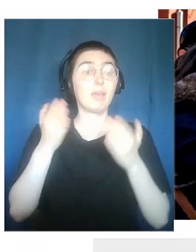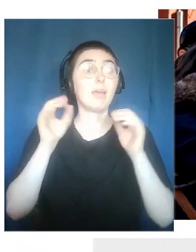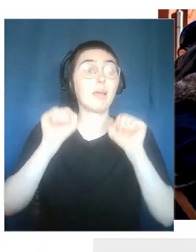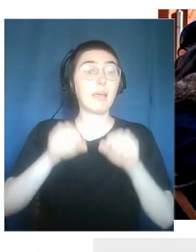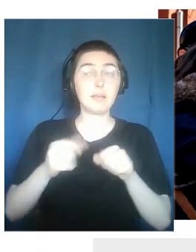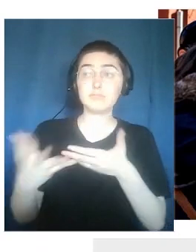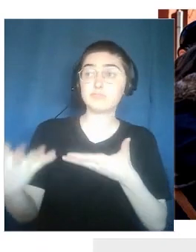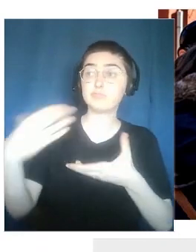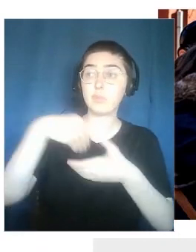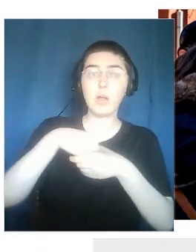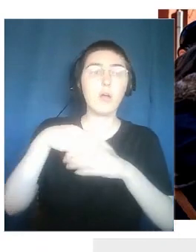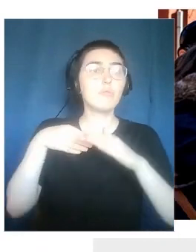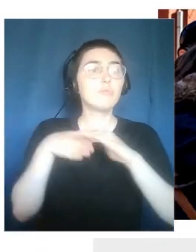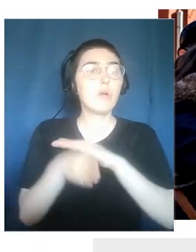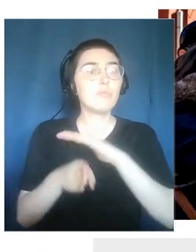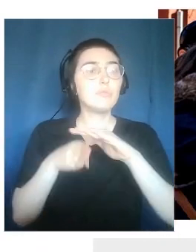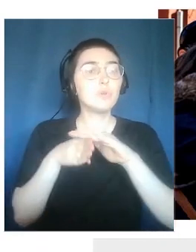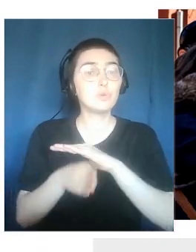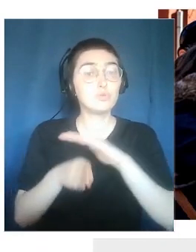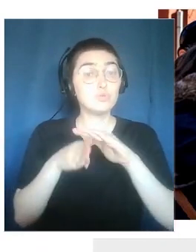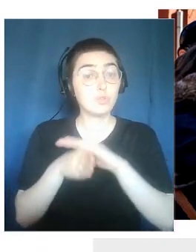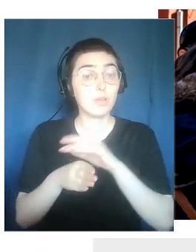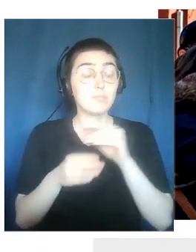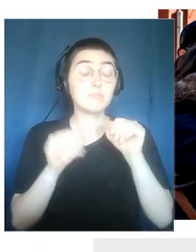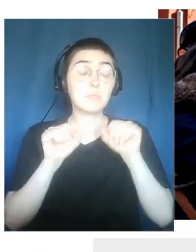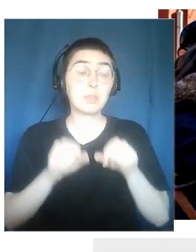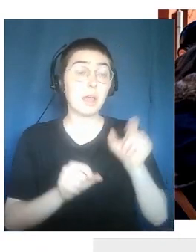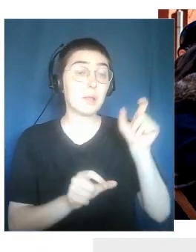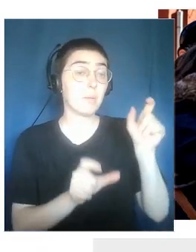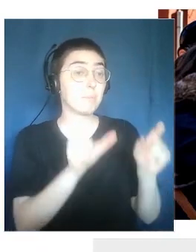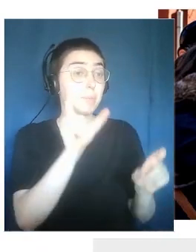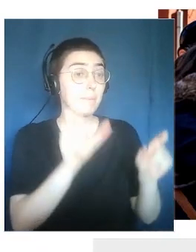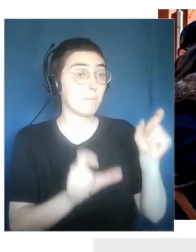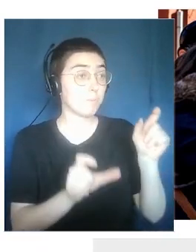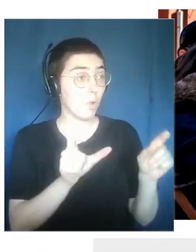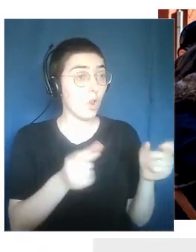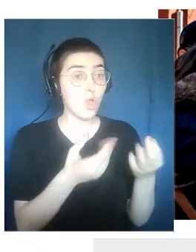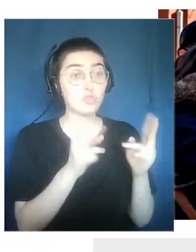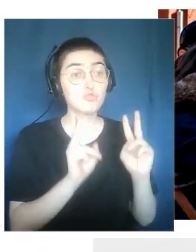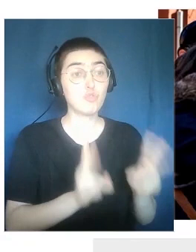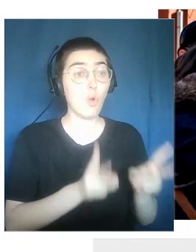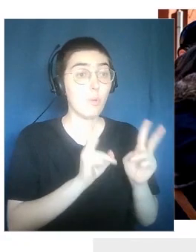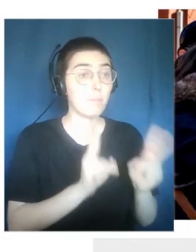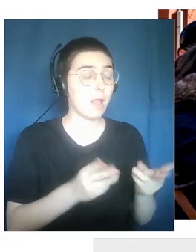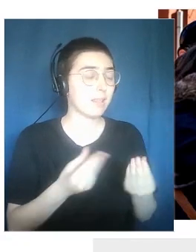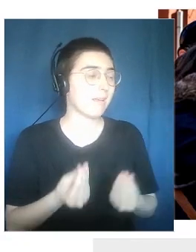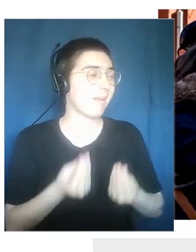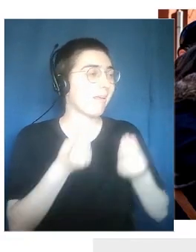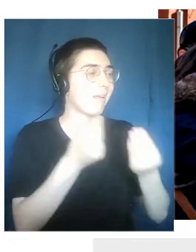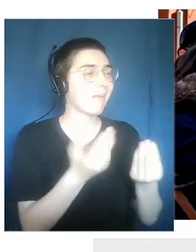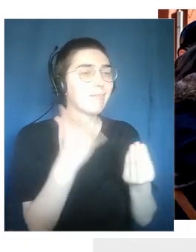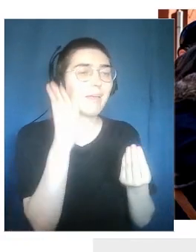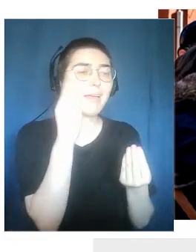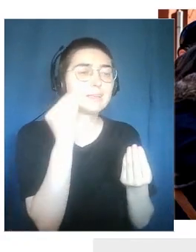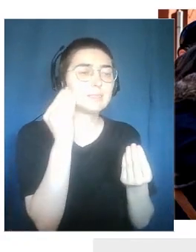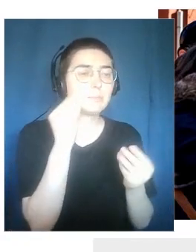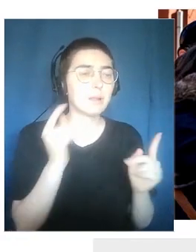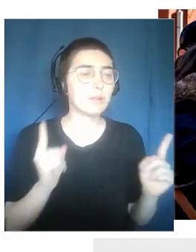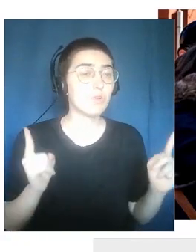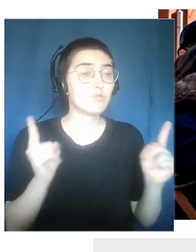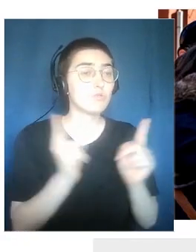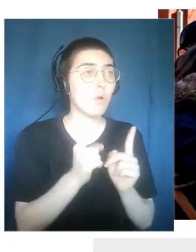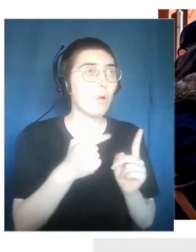in their shoes. Walk in somebody else's shoes and to experience forced